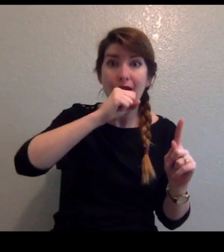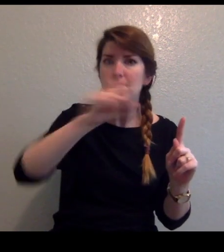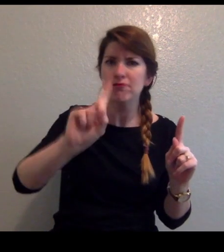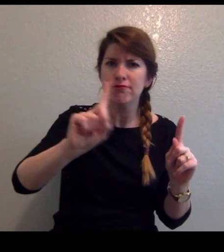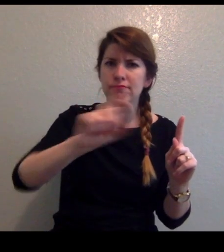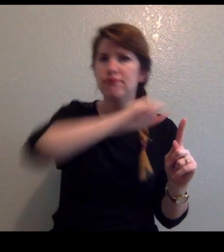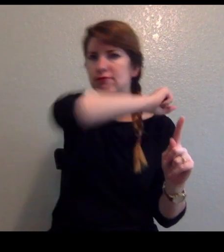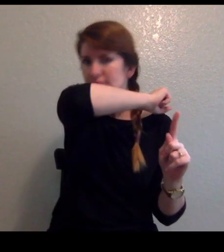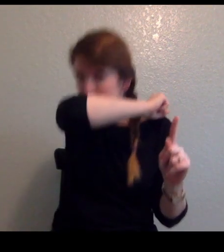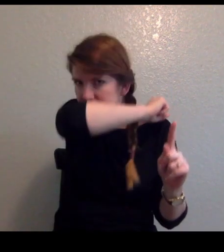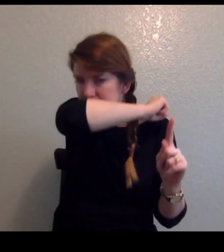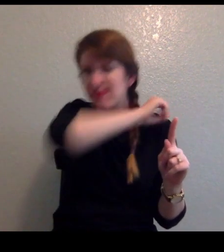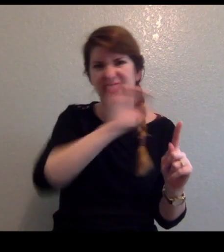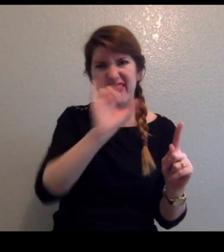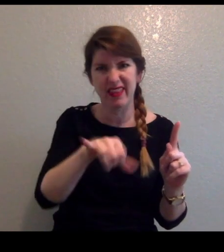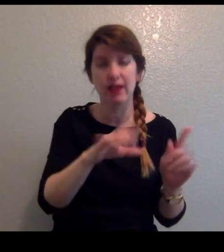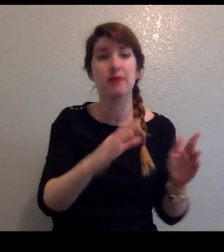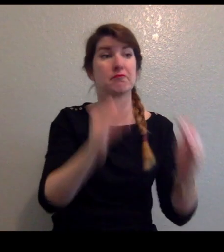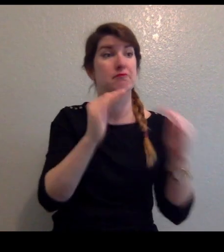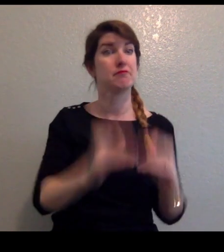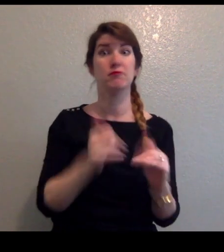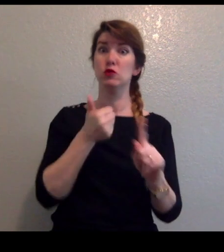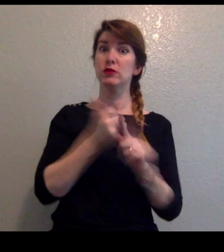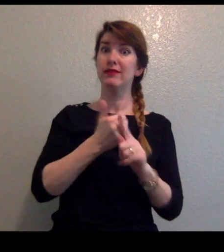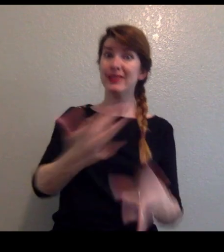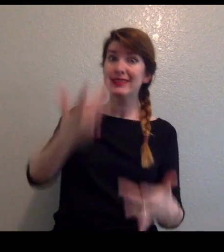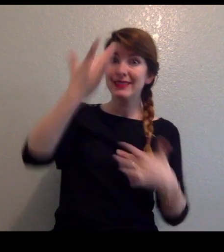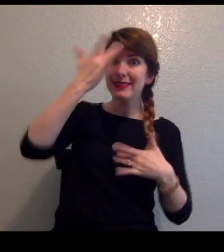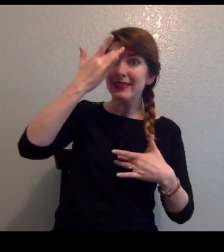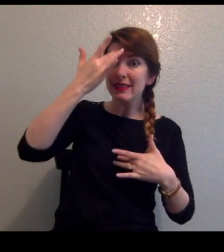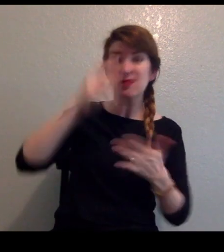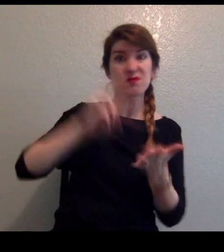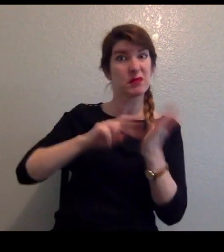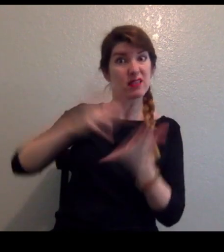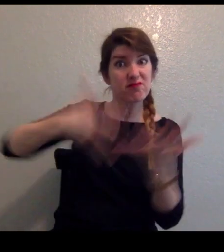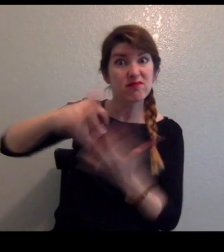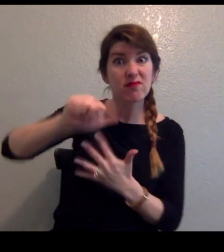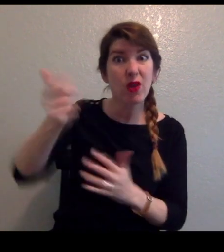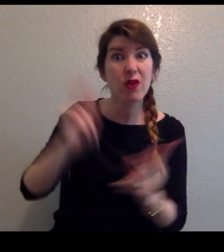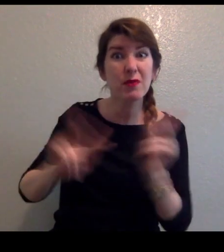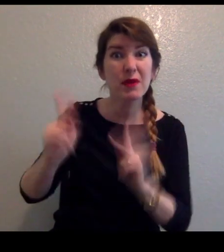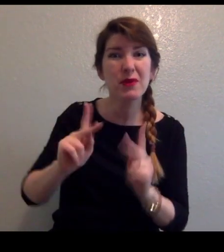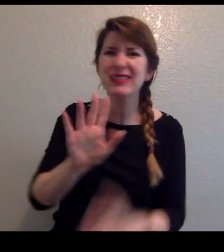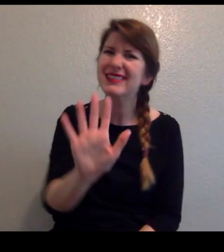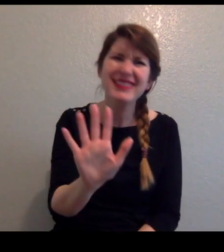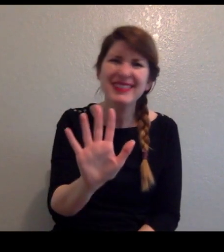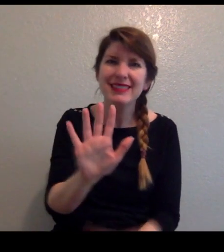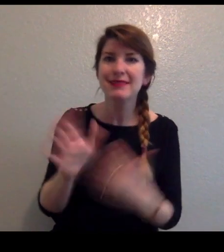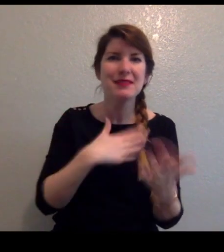And if you're sick, avoid other people. You wouldn't want to infect them, even if it's a plain old cold.